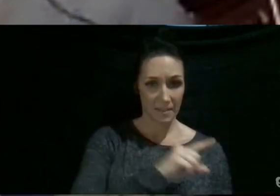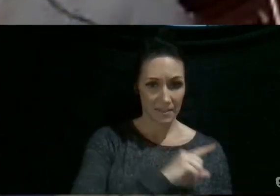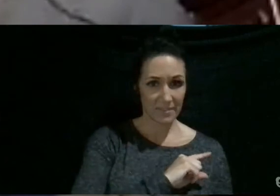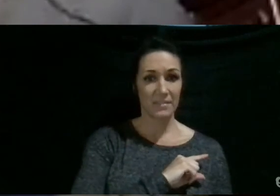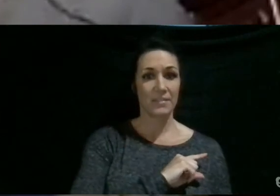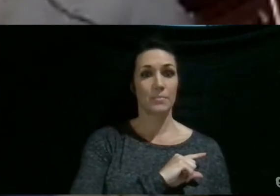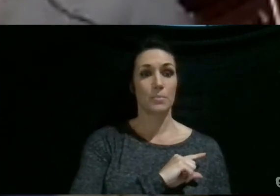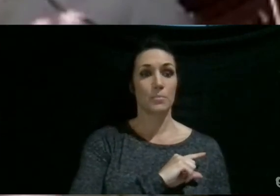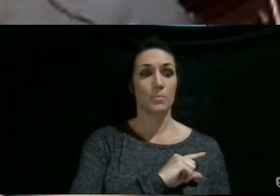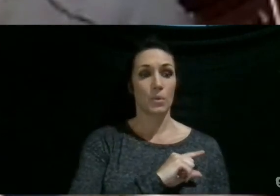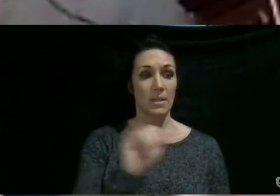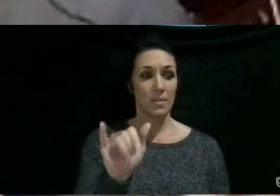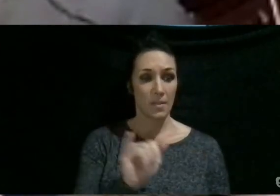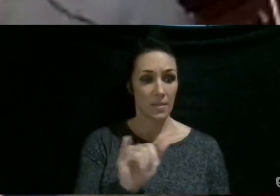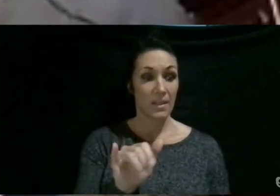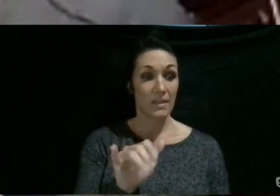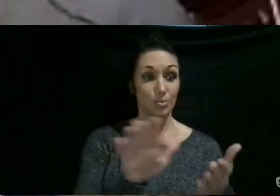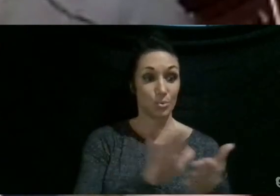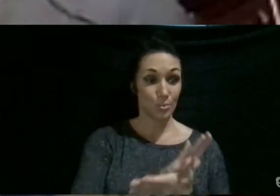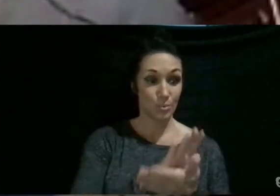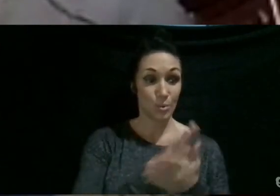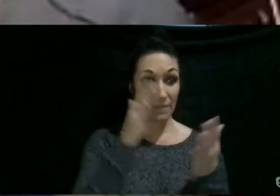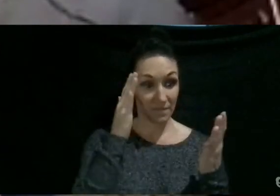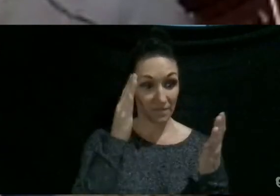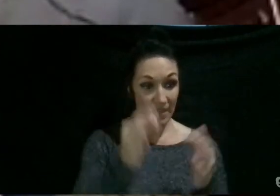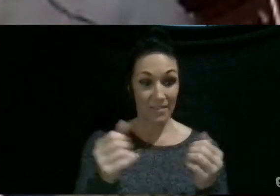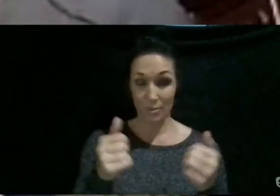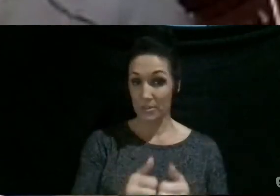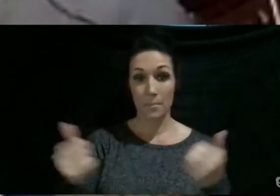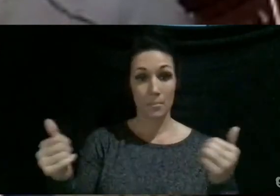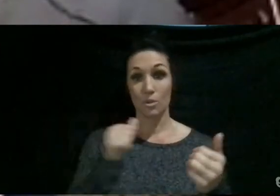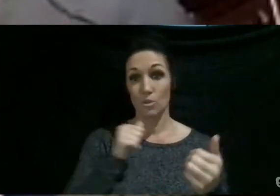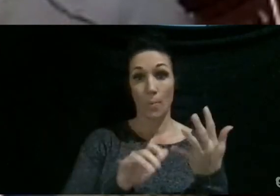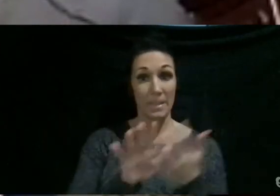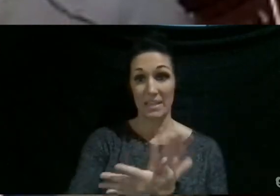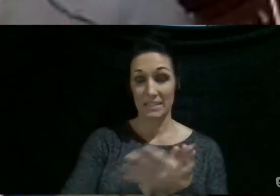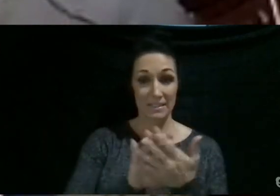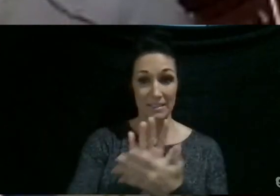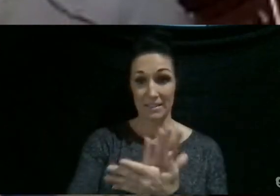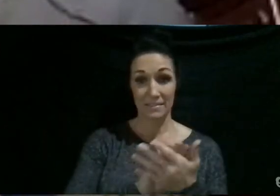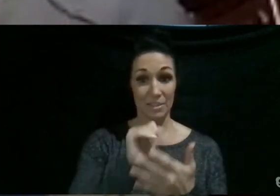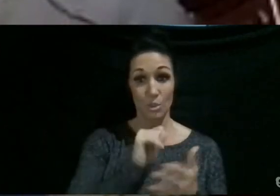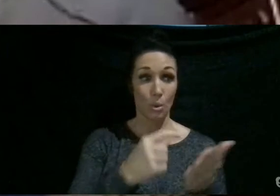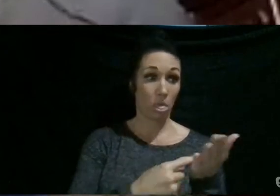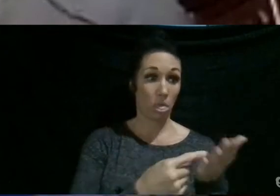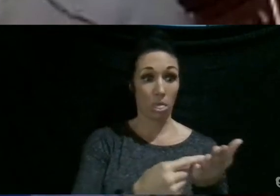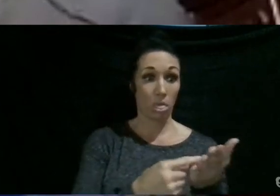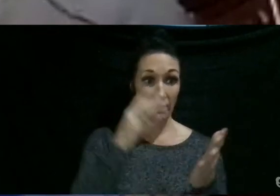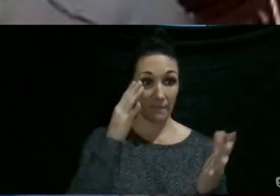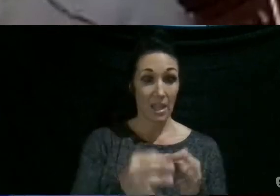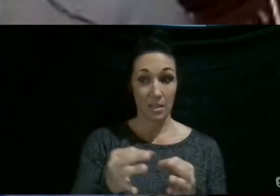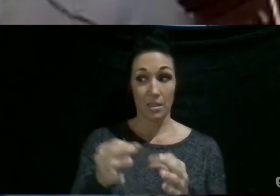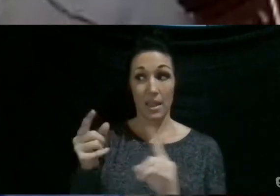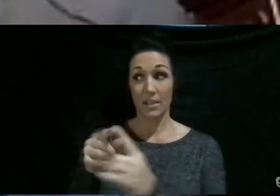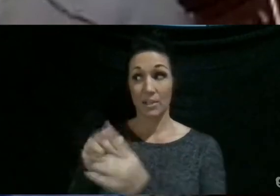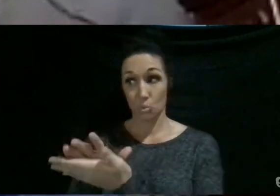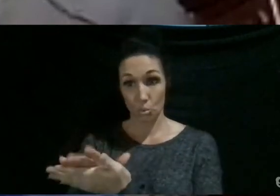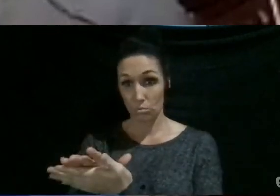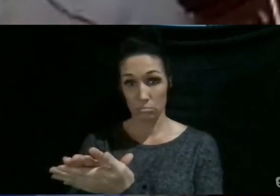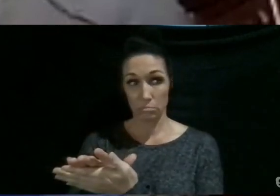times that like school and faith are separate. They don't mix, like you don't talk about faith at school. So then like,